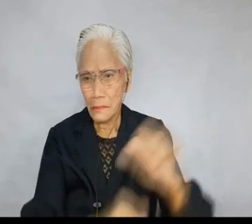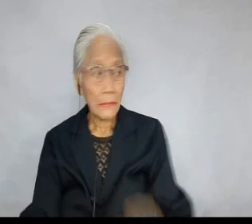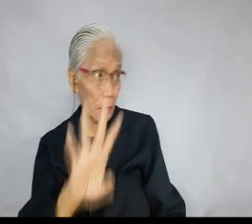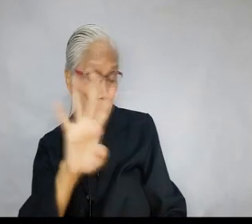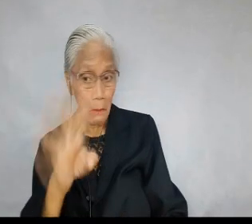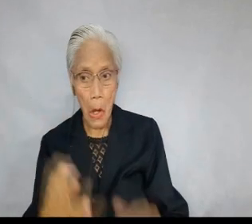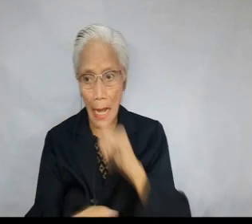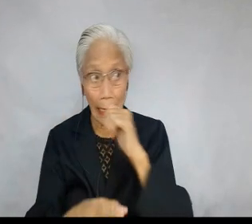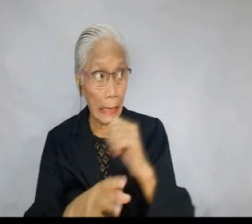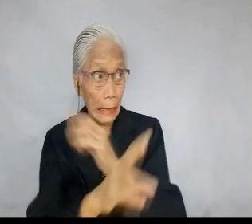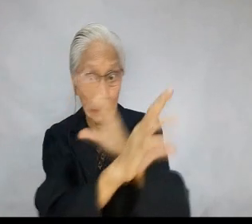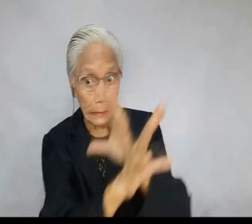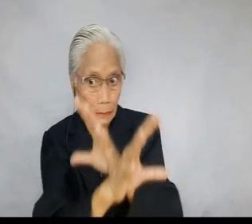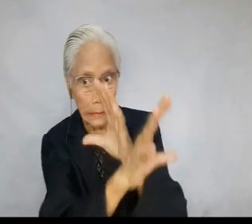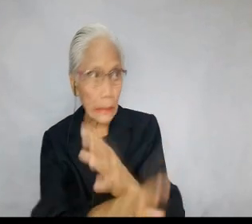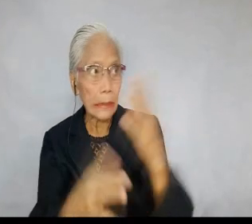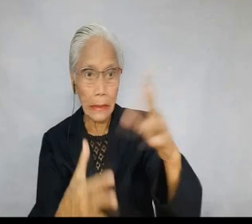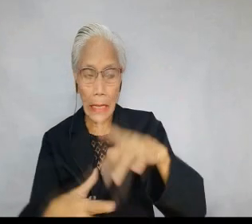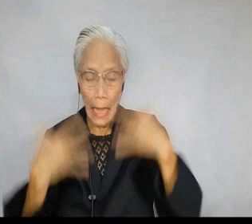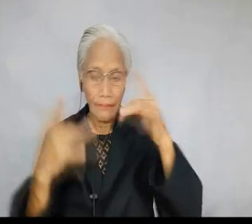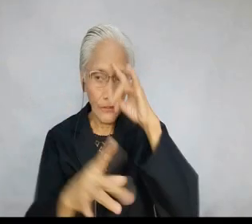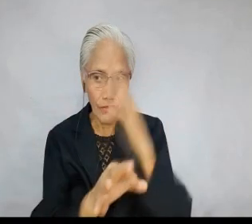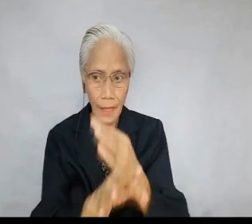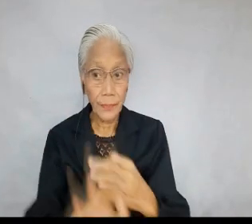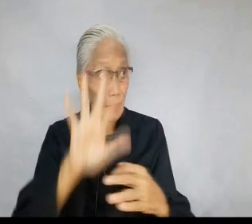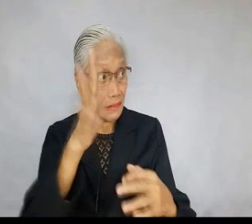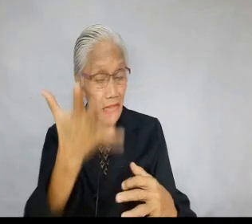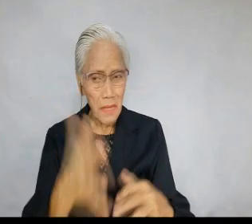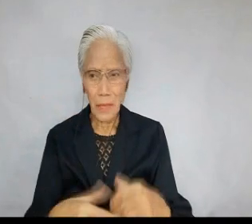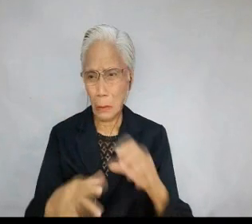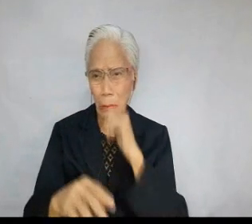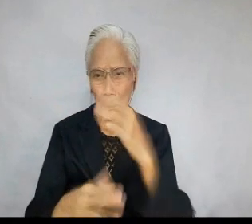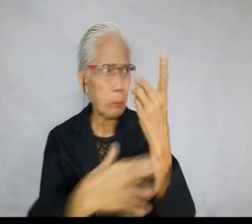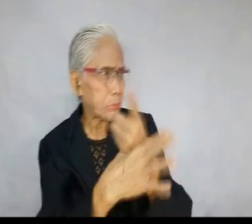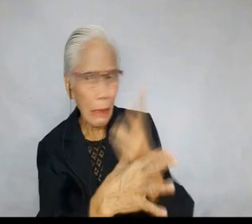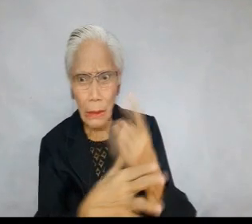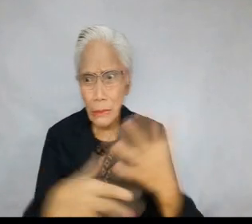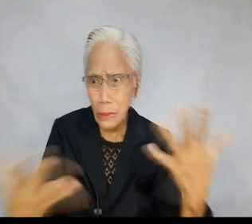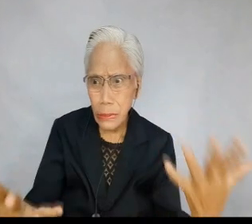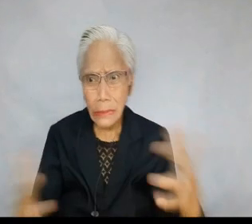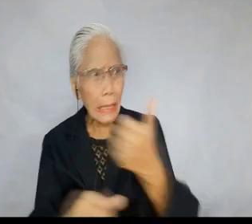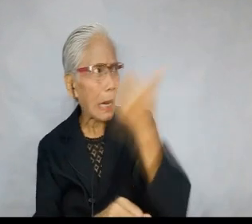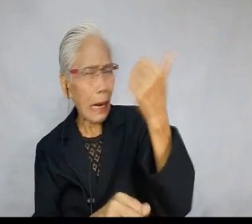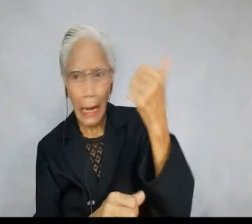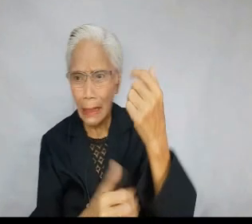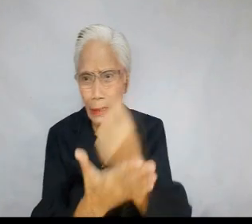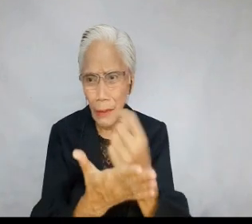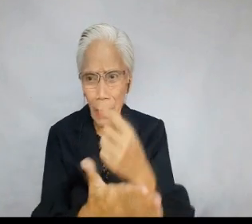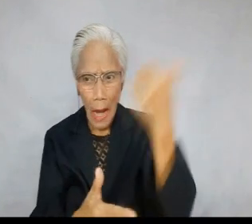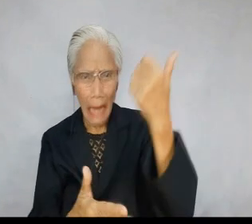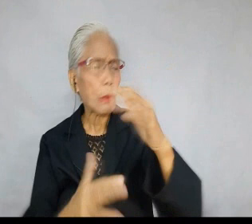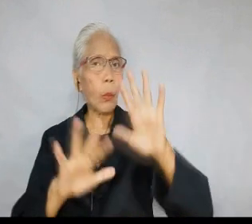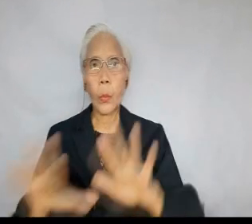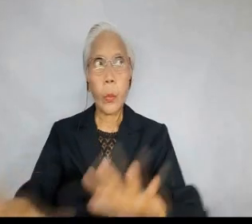with each other. 4. Not safeguarding the life of faith. 5. Not bothered by unjust